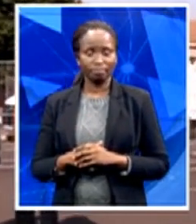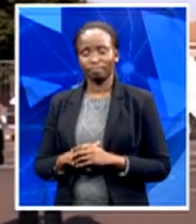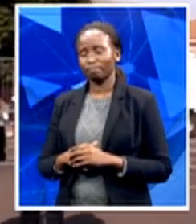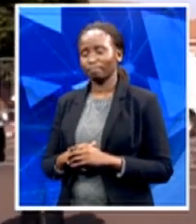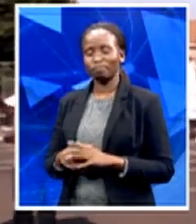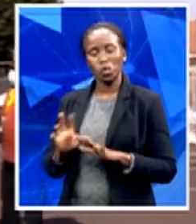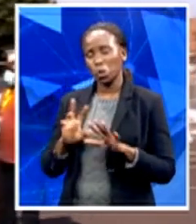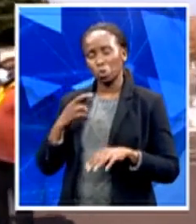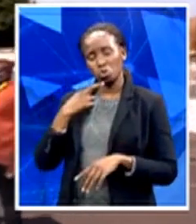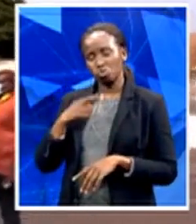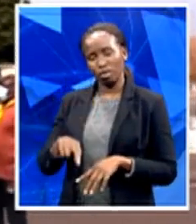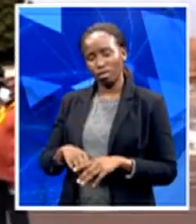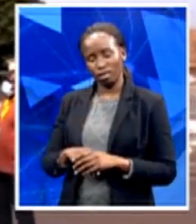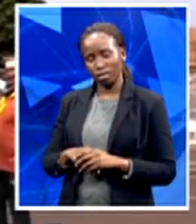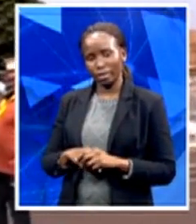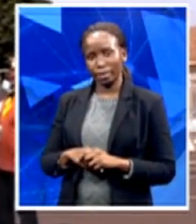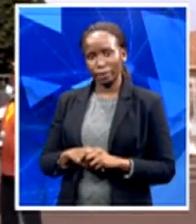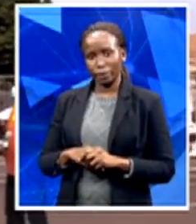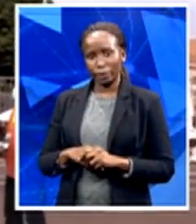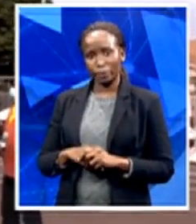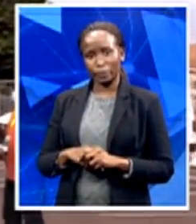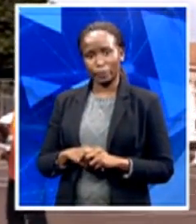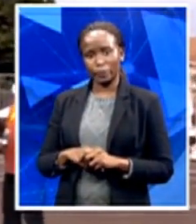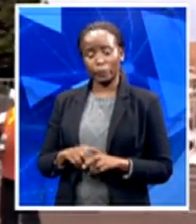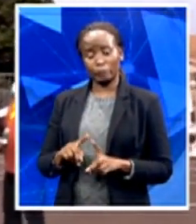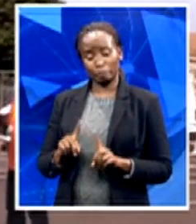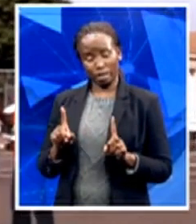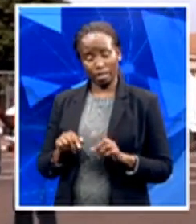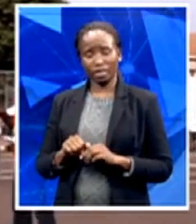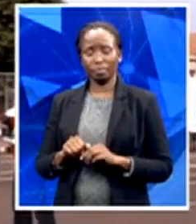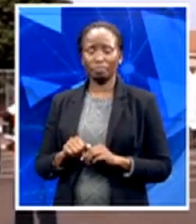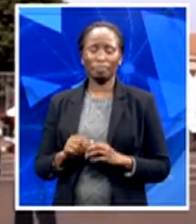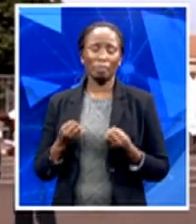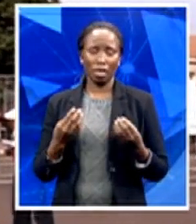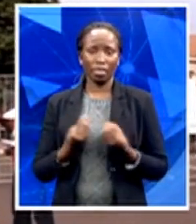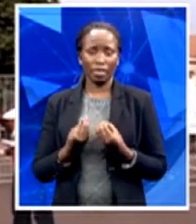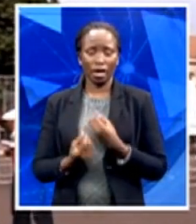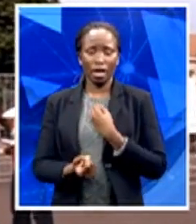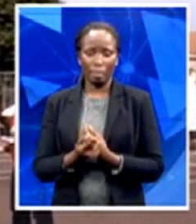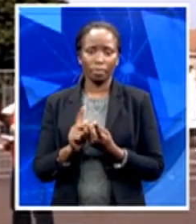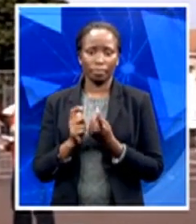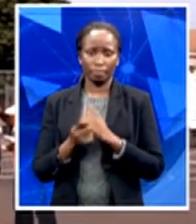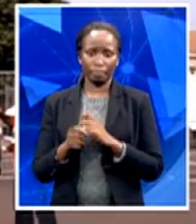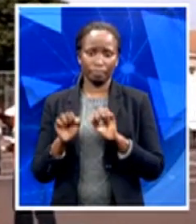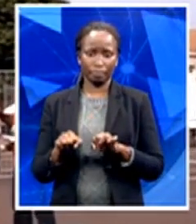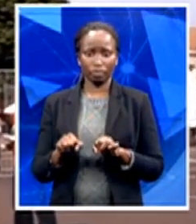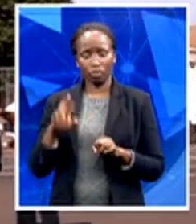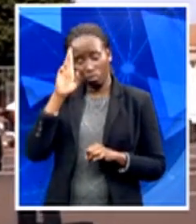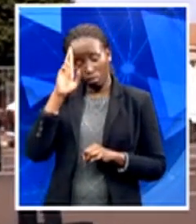But a lot has happened. Because remember that it wasn't only about